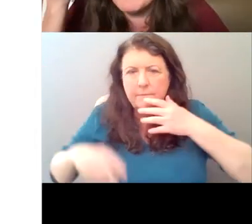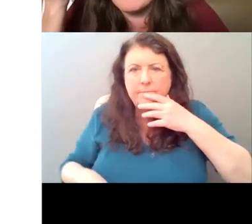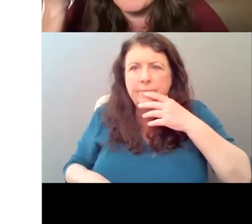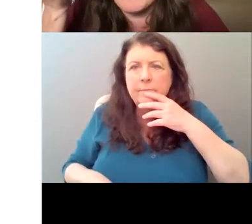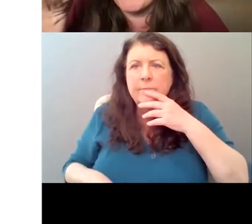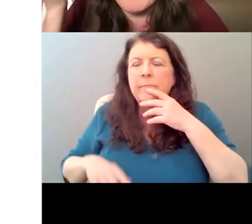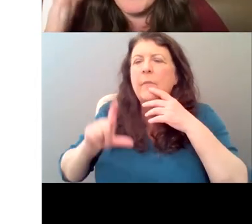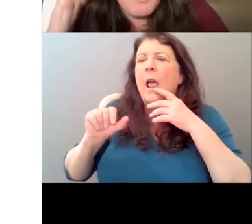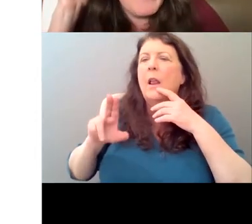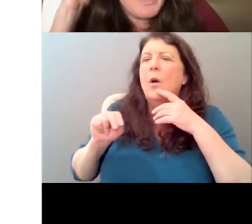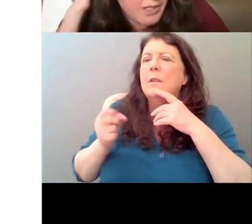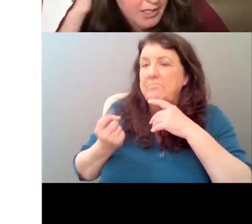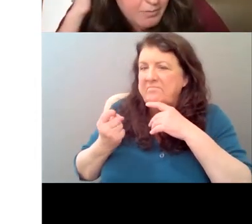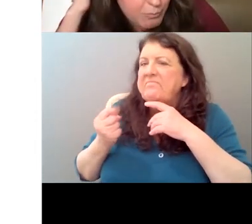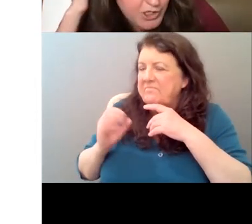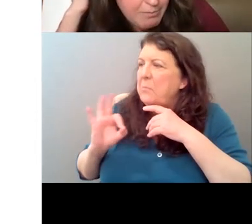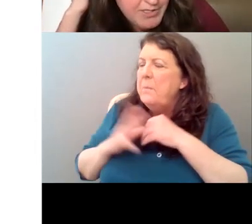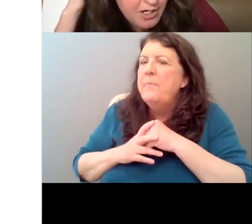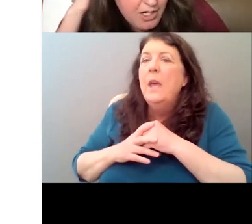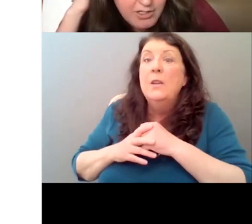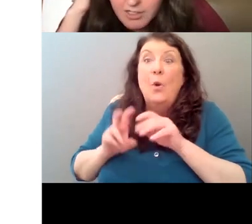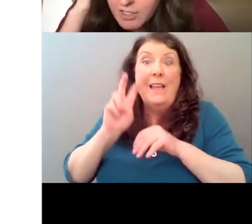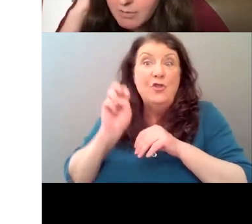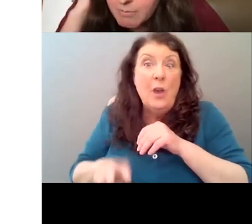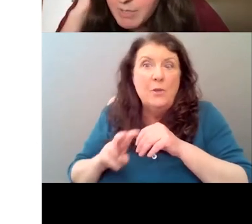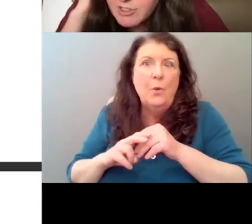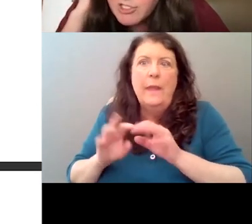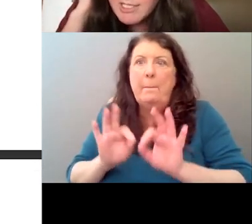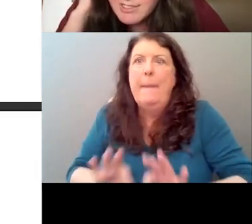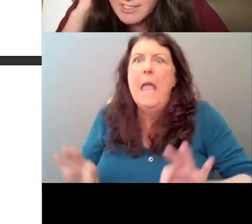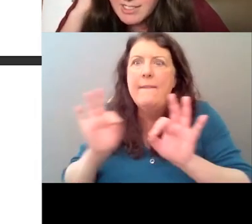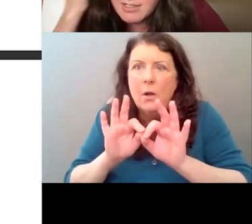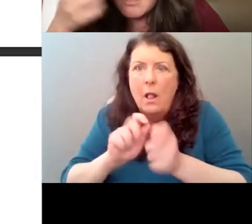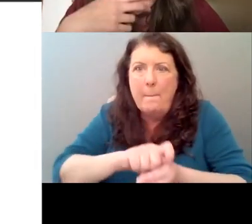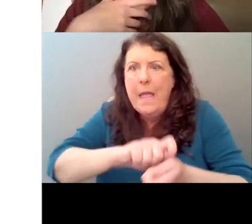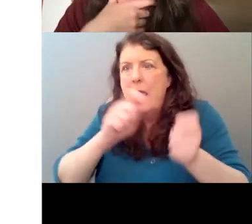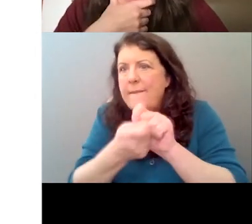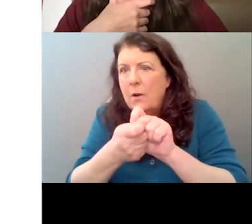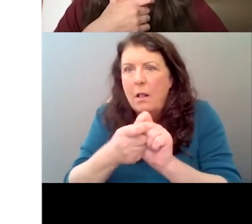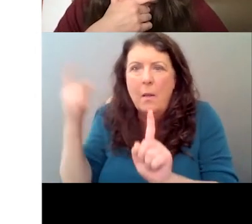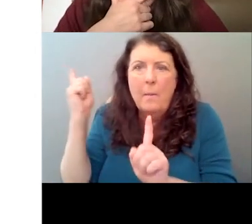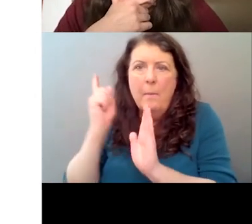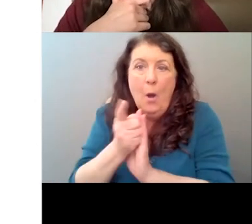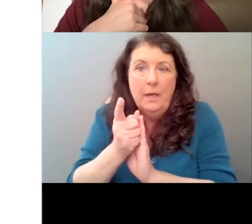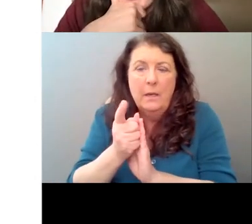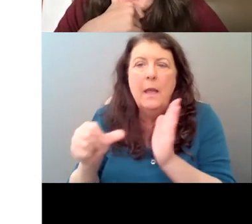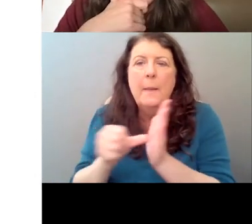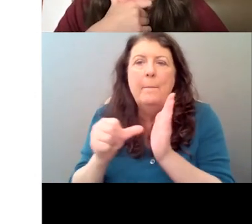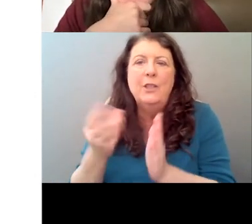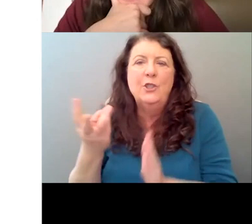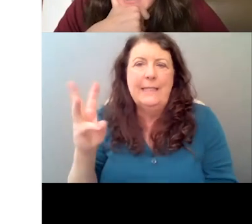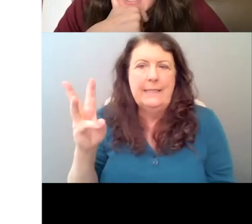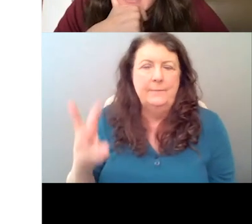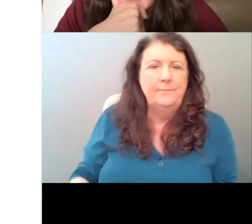let's jump to the pivotal moment, um, which happens on, um, page 16, um, where